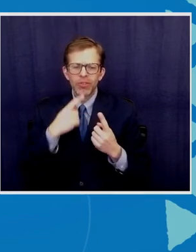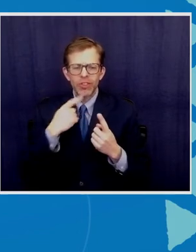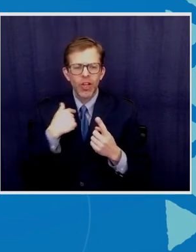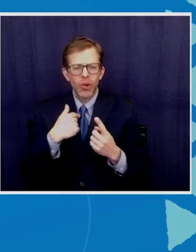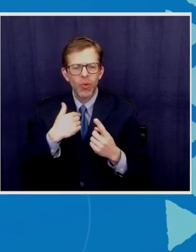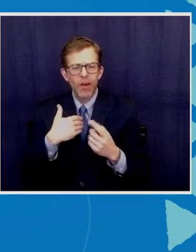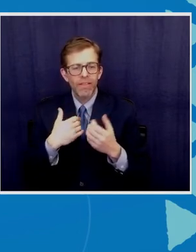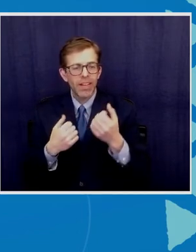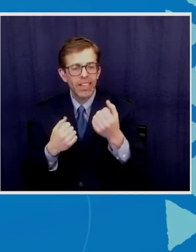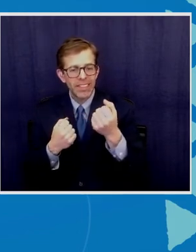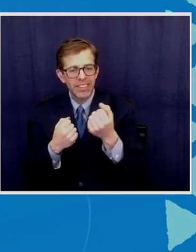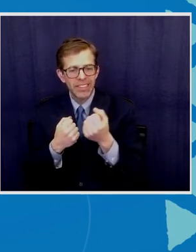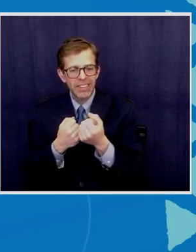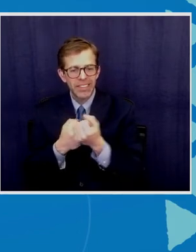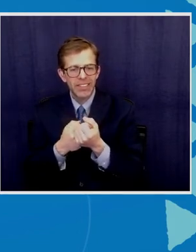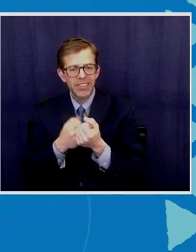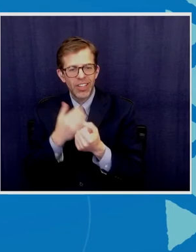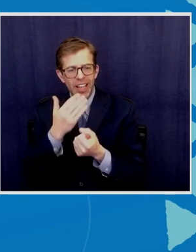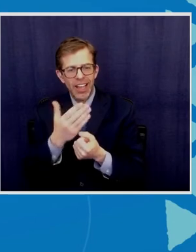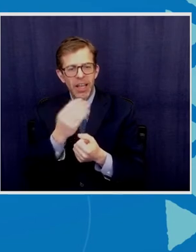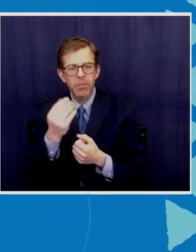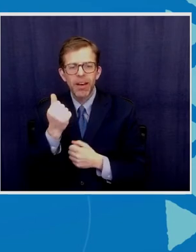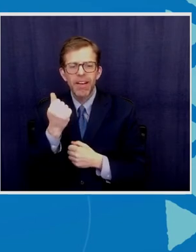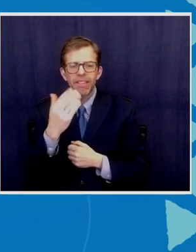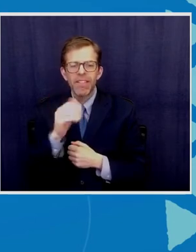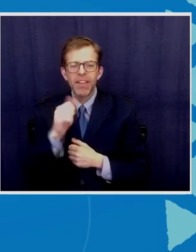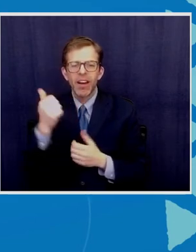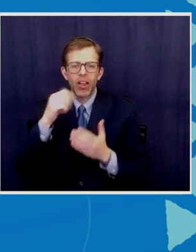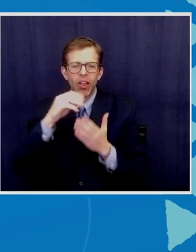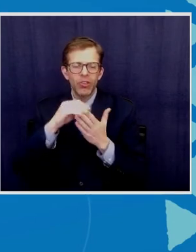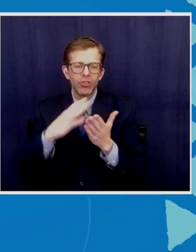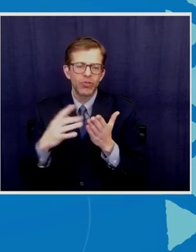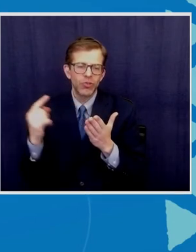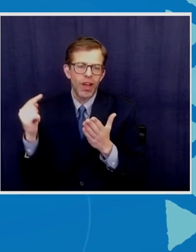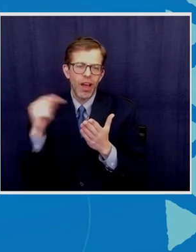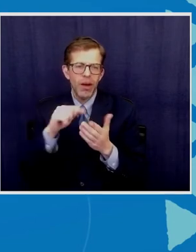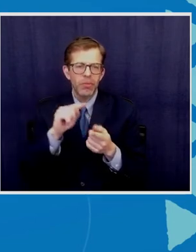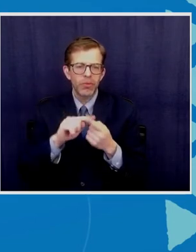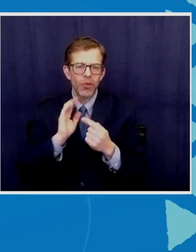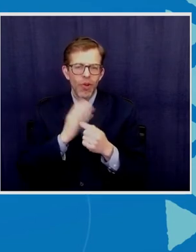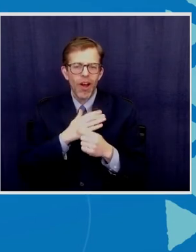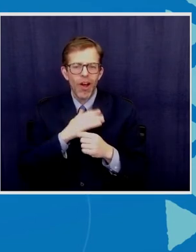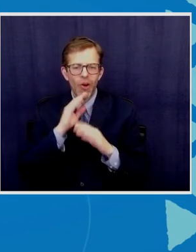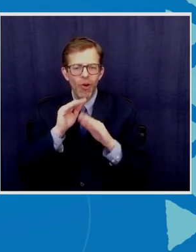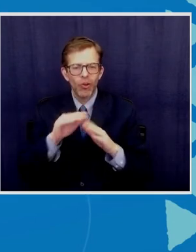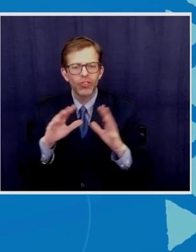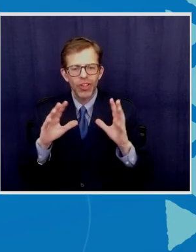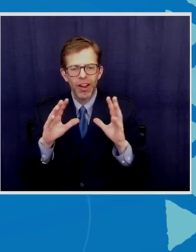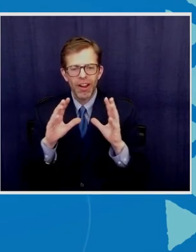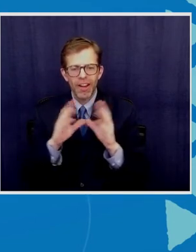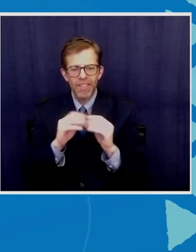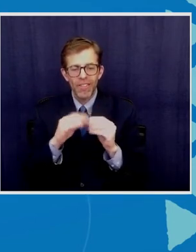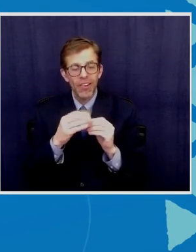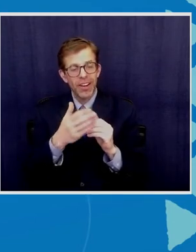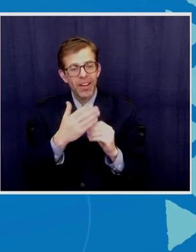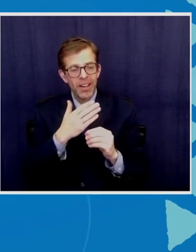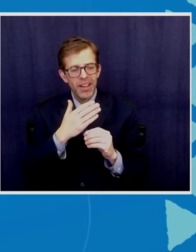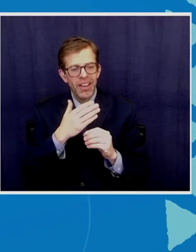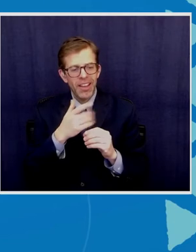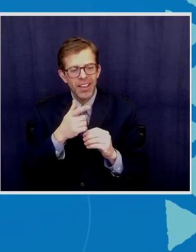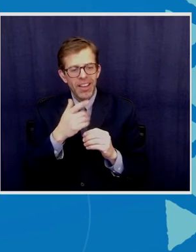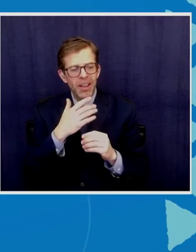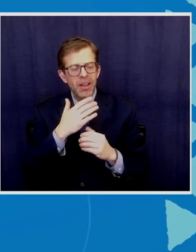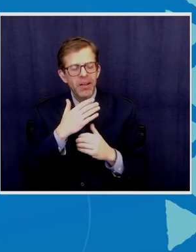him and 15 other students to attend our Ocean Conference. Cisco Peace Foundation is very pleased